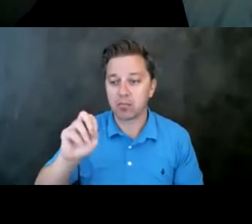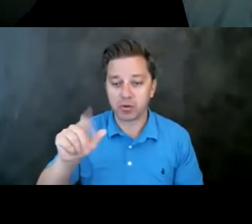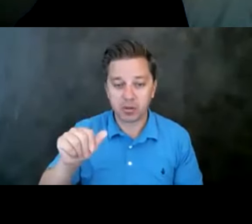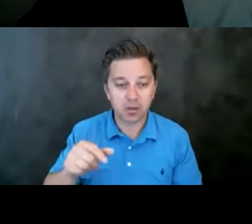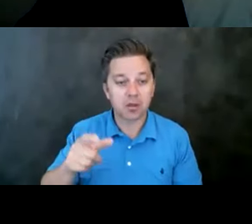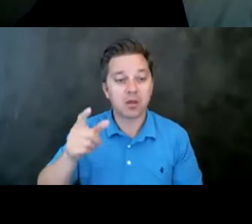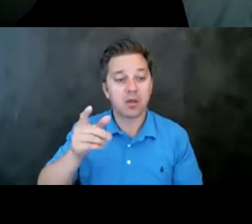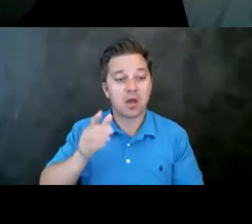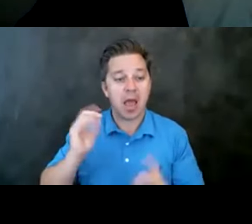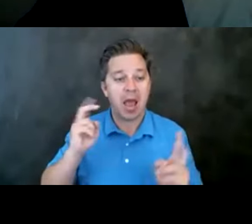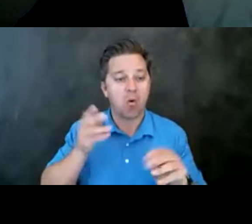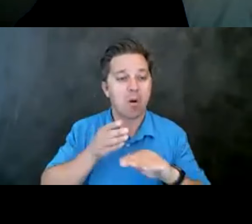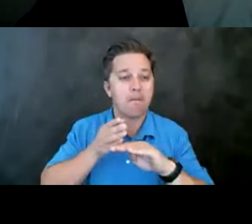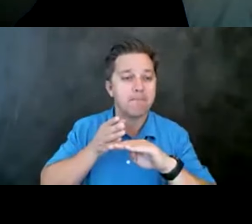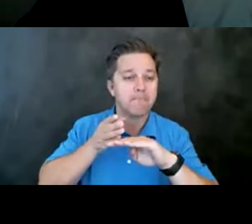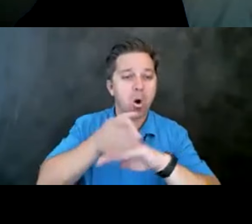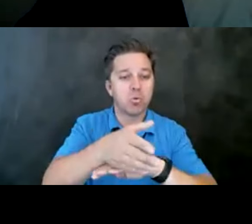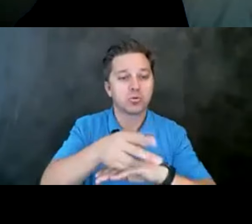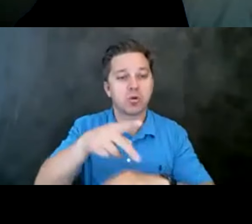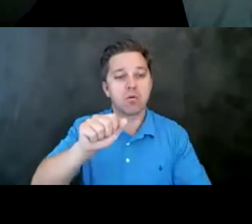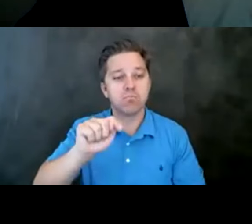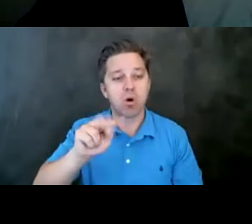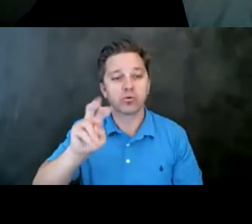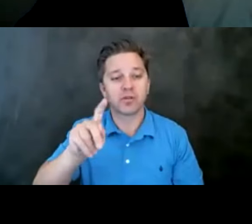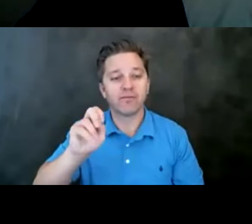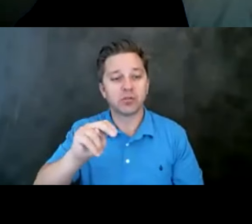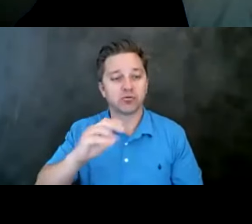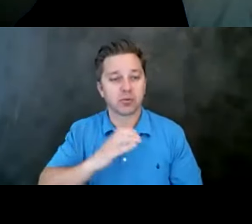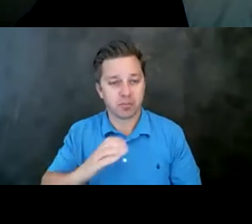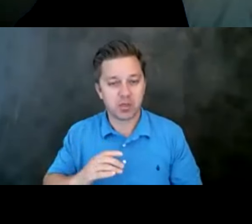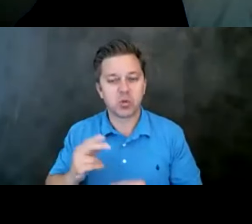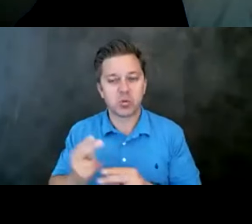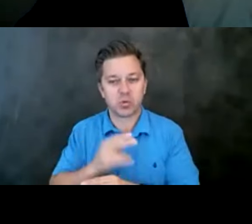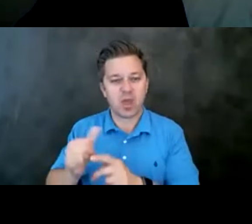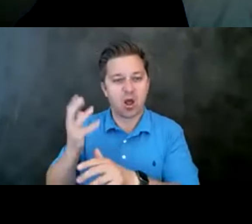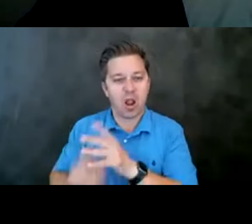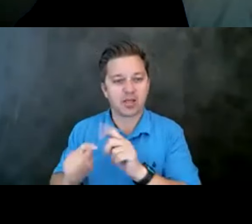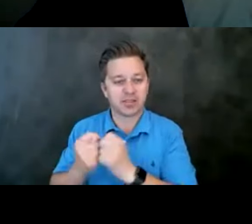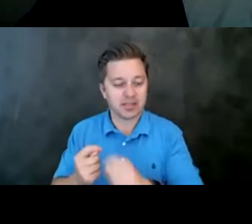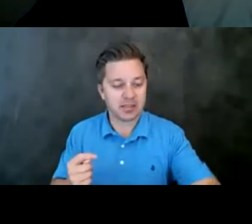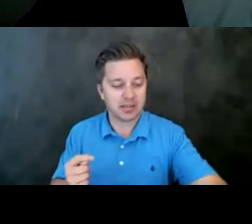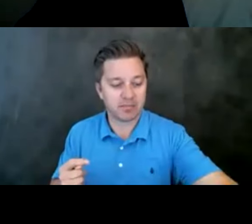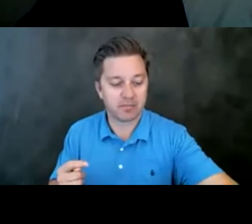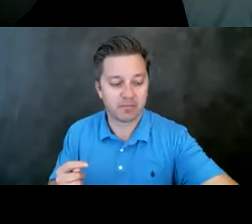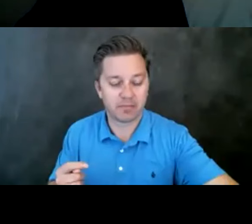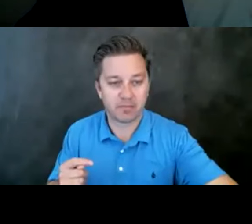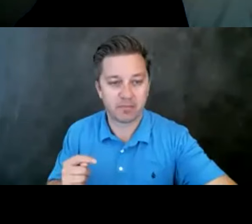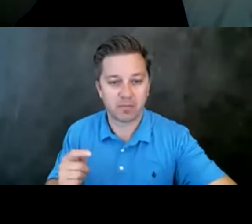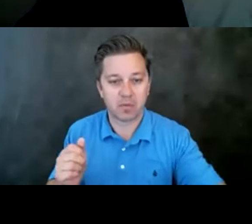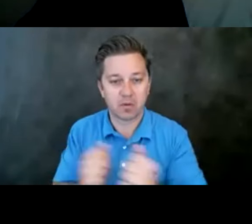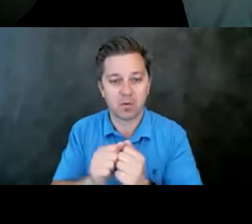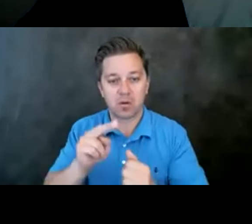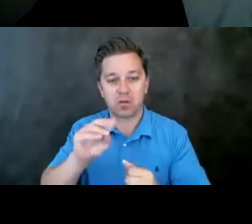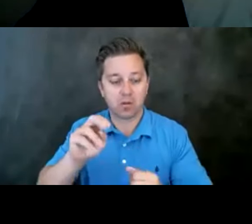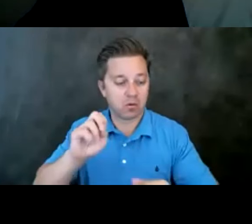committee has decided to use the loss team training with Noah Whitaker. We're able to, um,